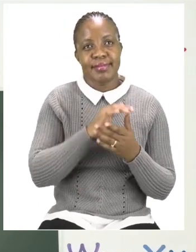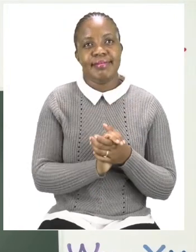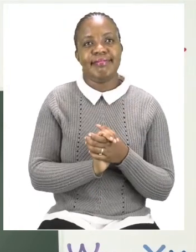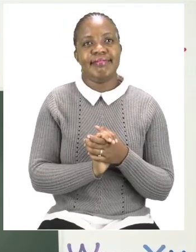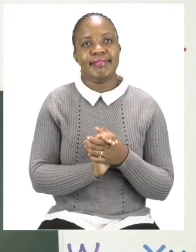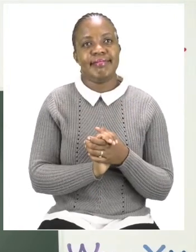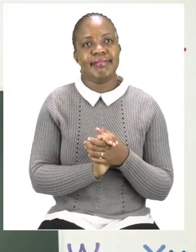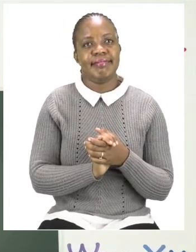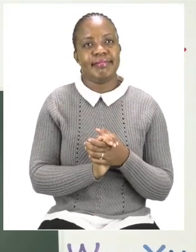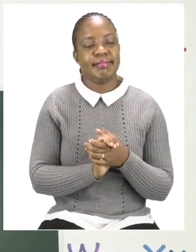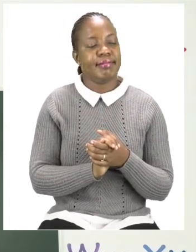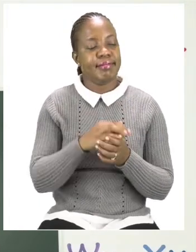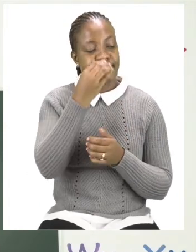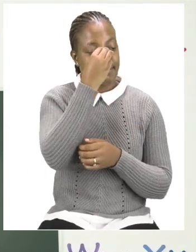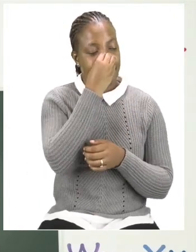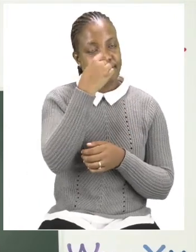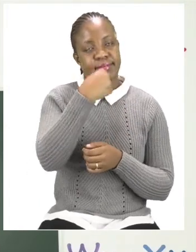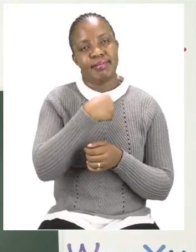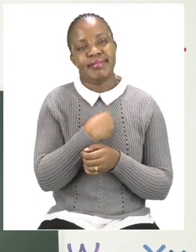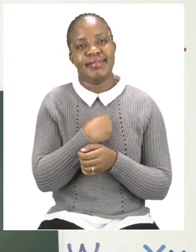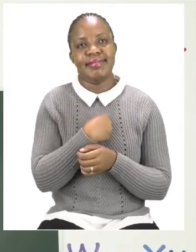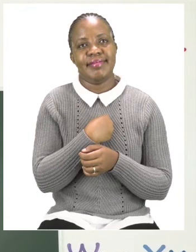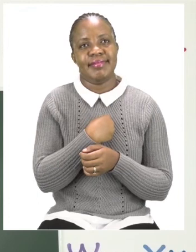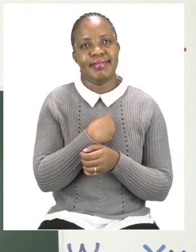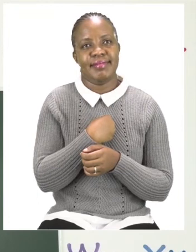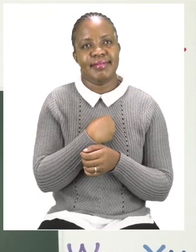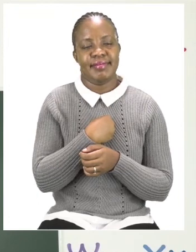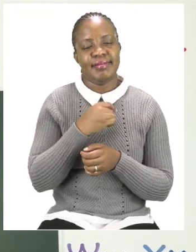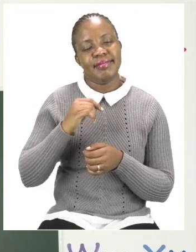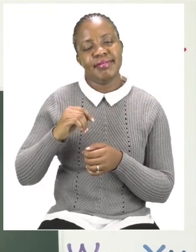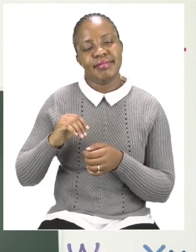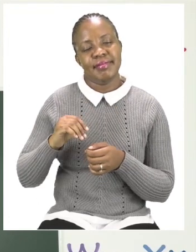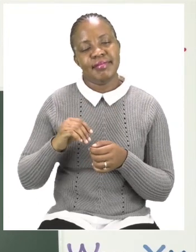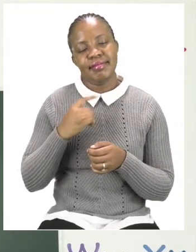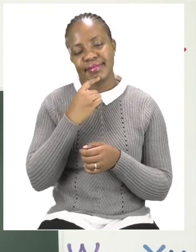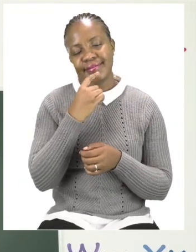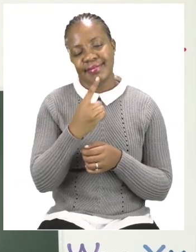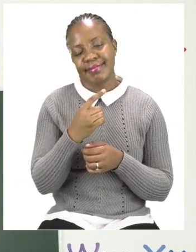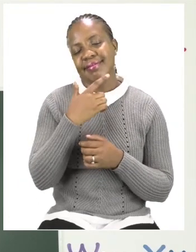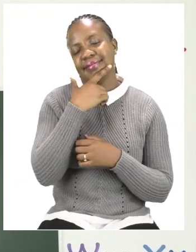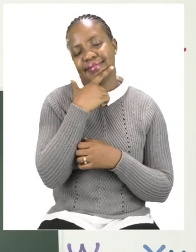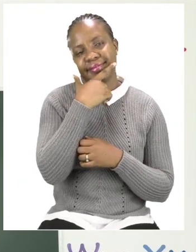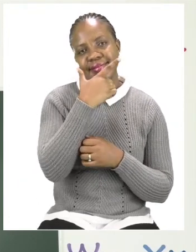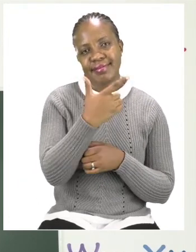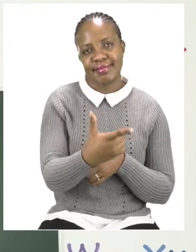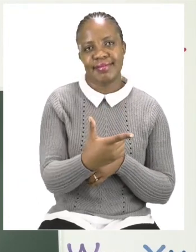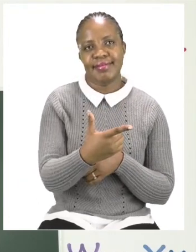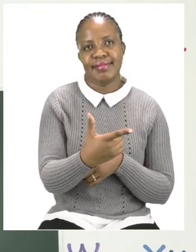So from Sashi and I, we would like to say thank you for joining us today and